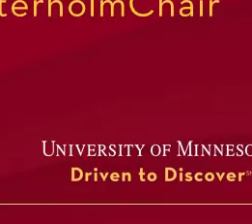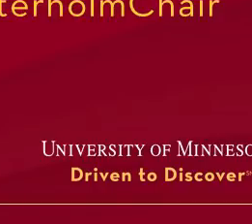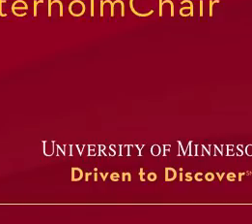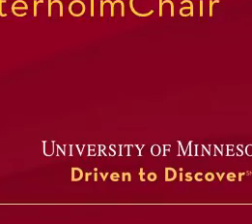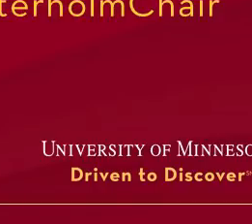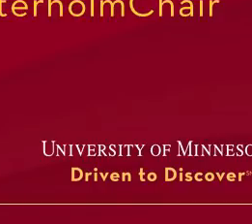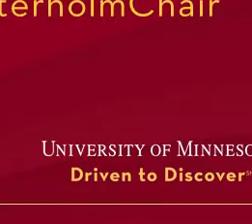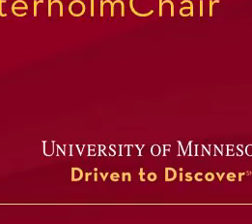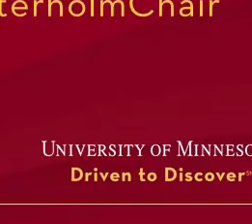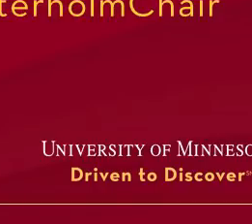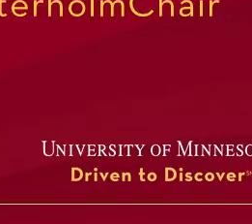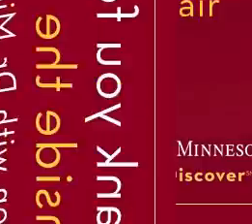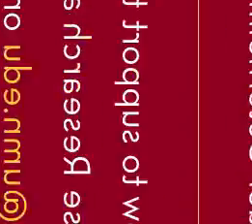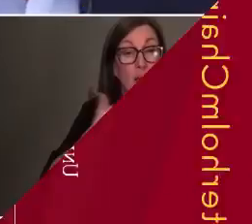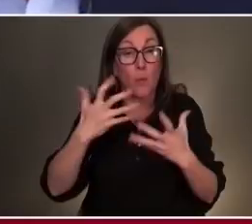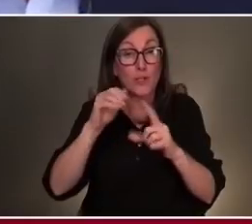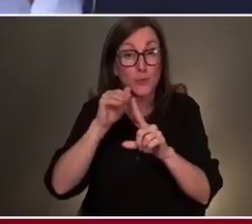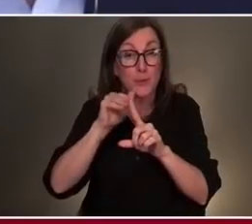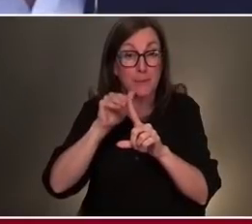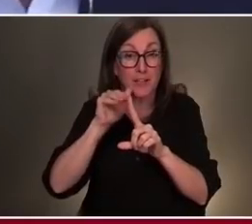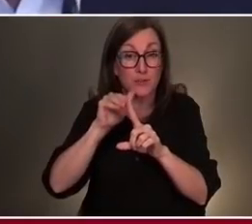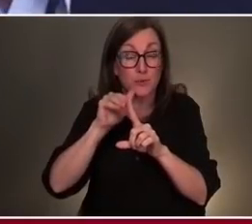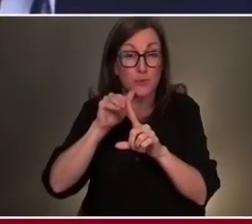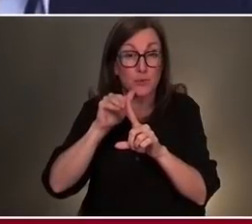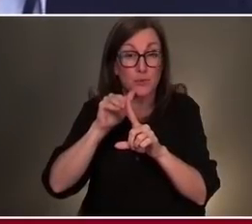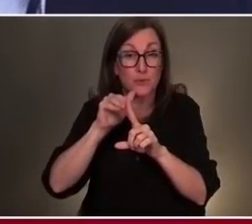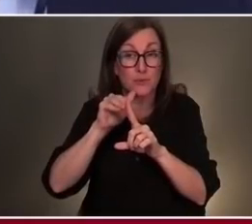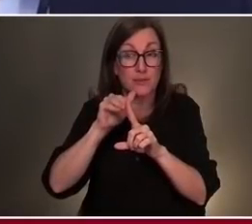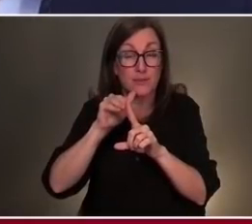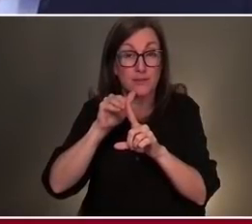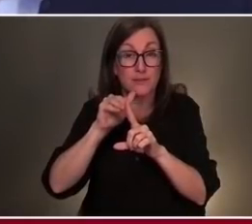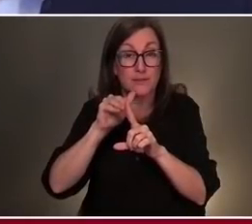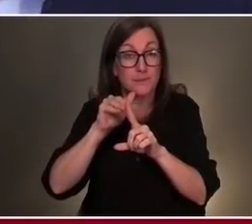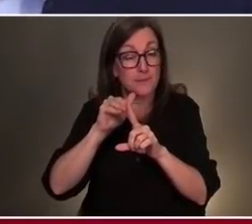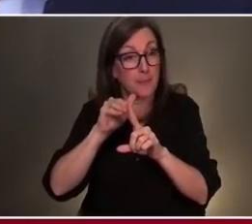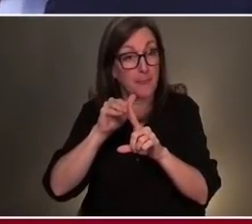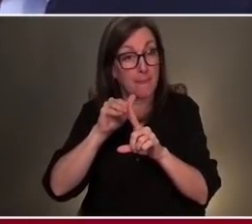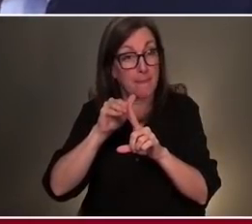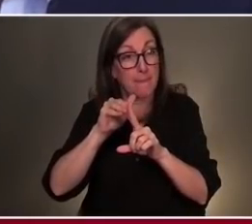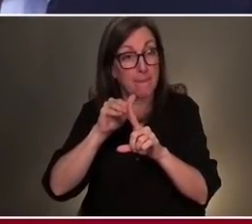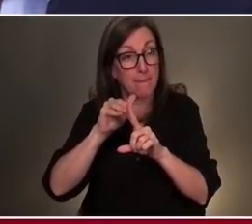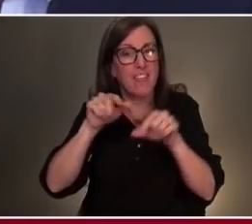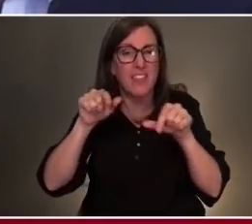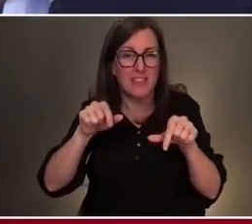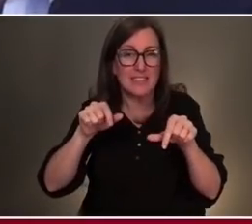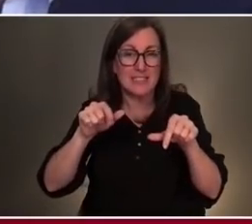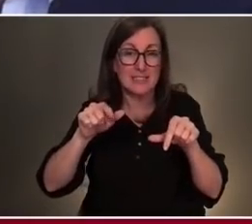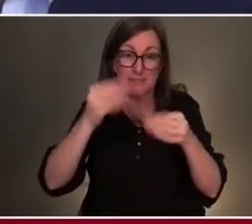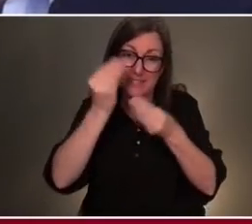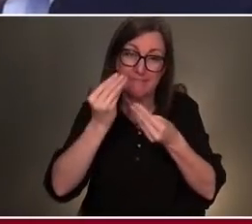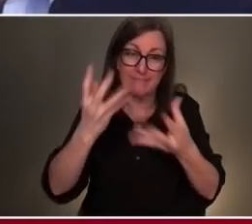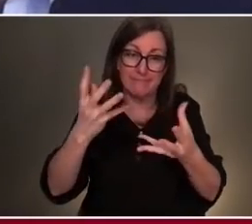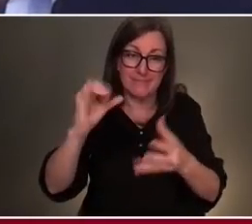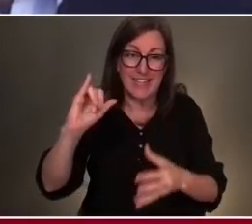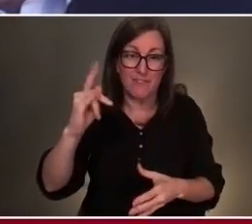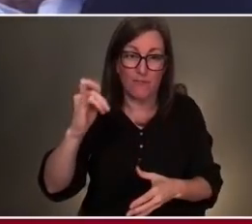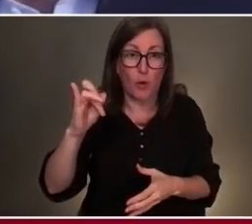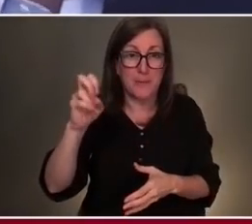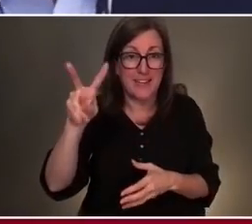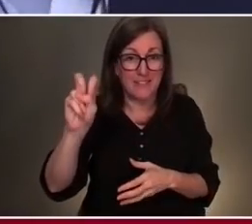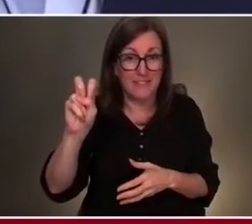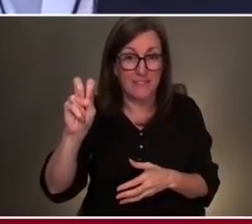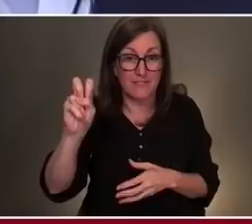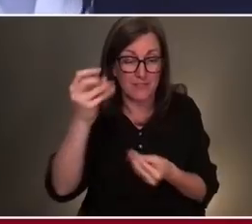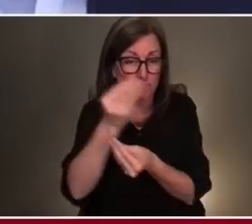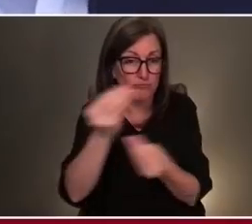remind people that this was a really, it tended to be an informative call, but it also is a call for